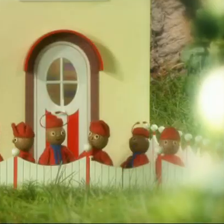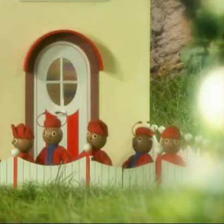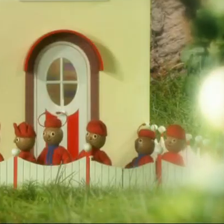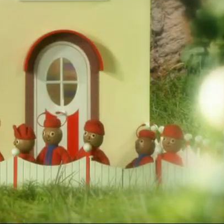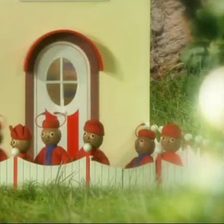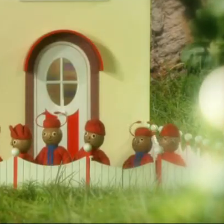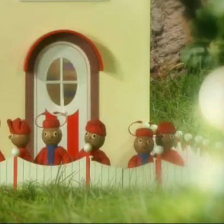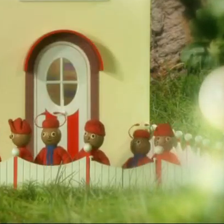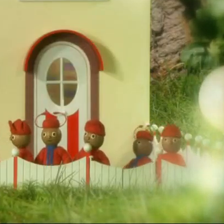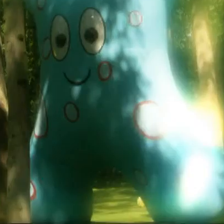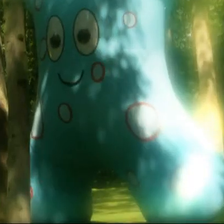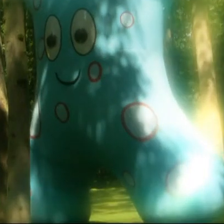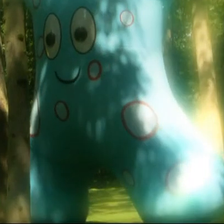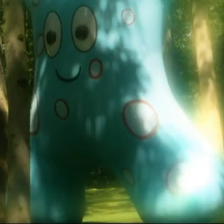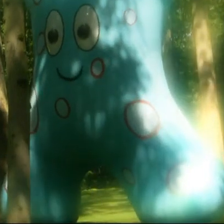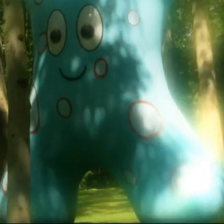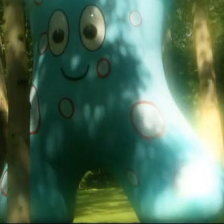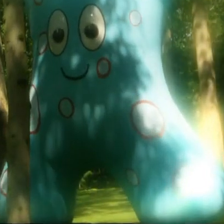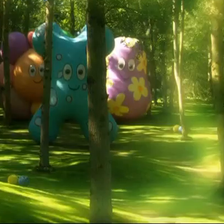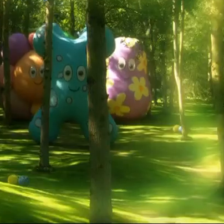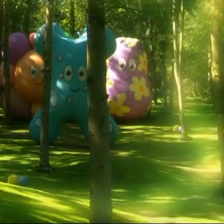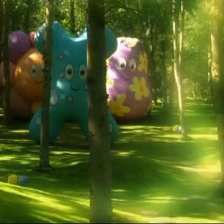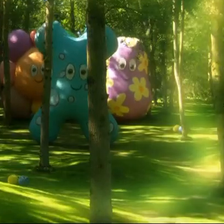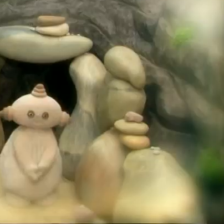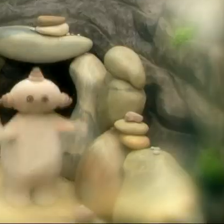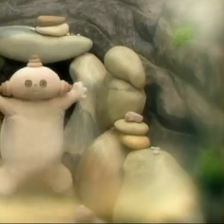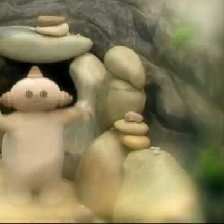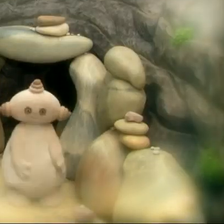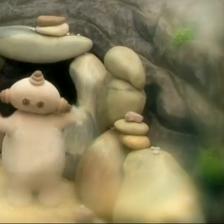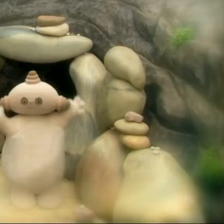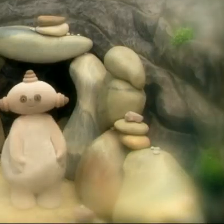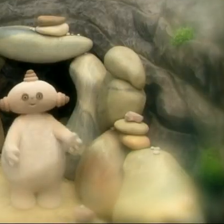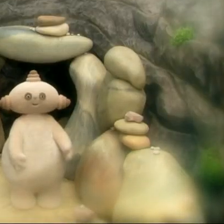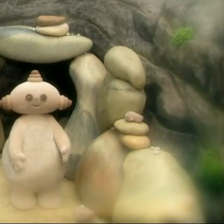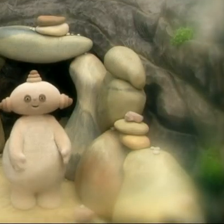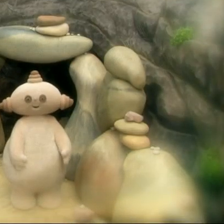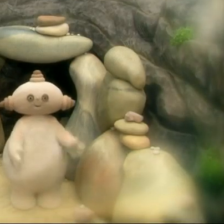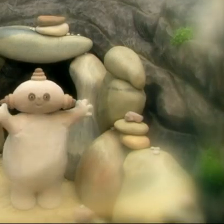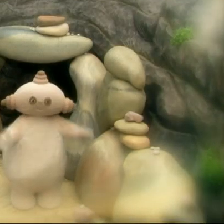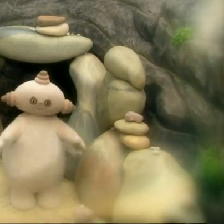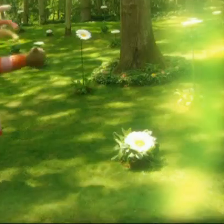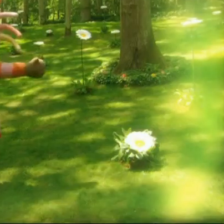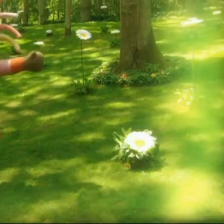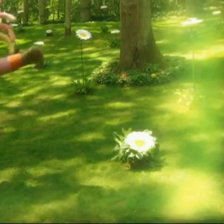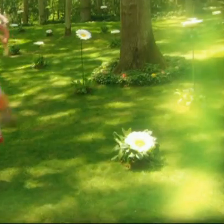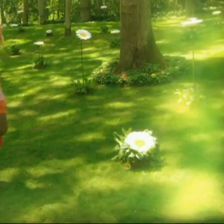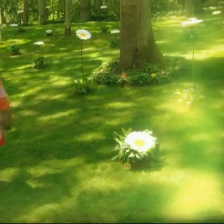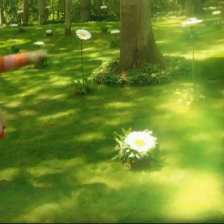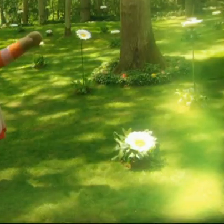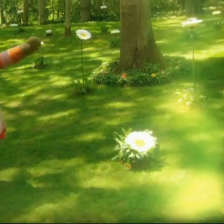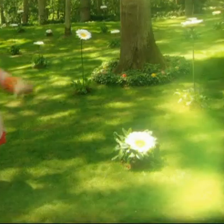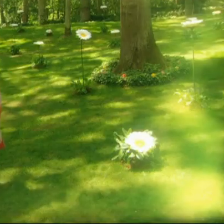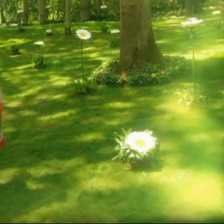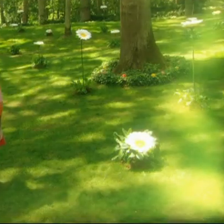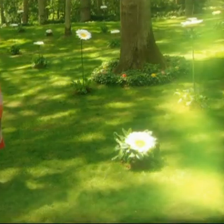pines. Ha-hoo! Ha-hoo! Ha-hoo! Mmm, ack-a-wack-a, mack-a-pack-a, up-see-daisy-doo.